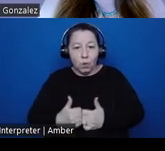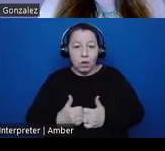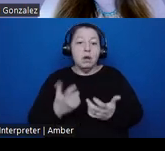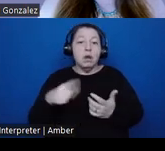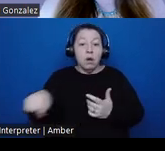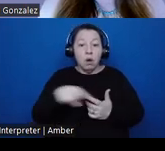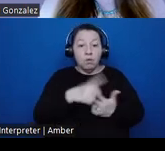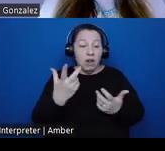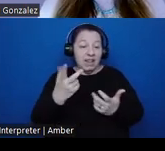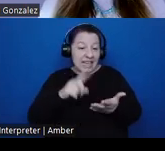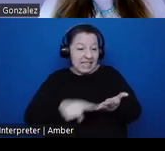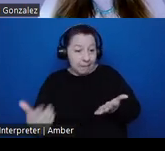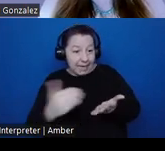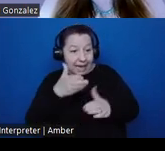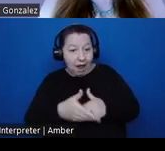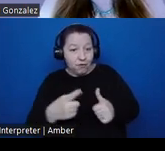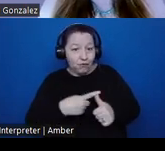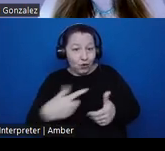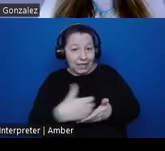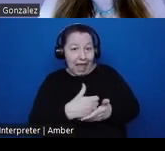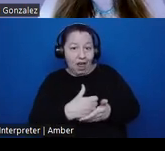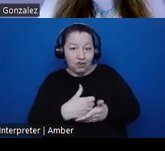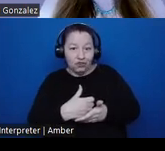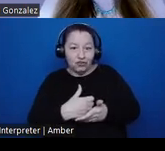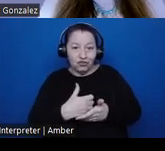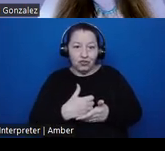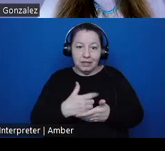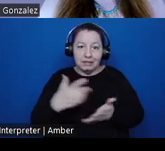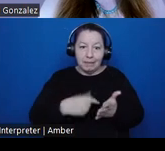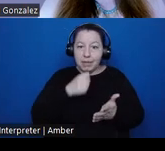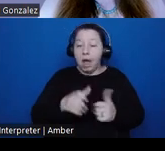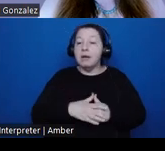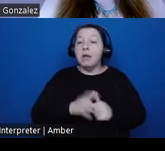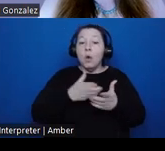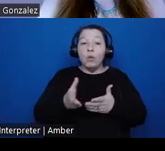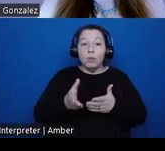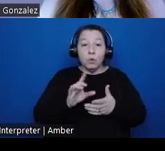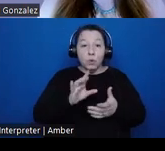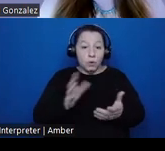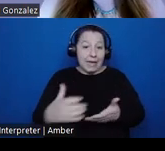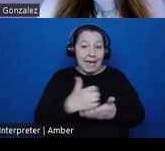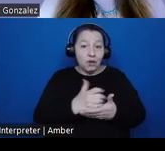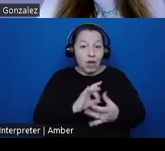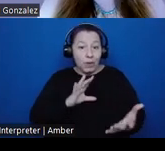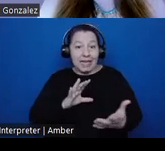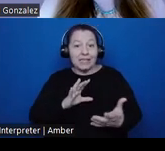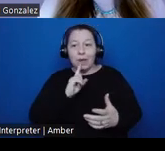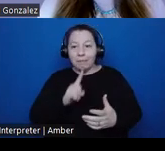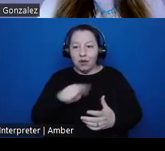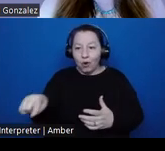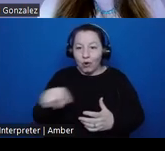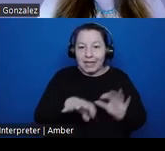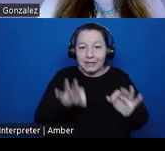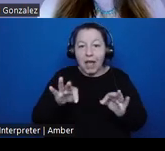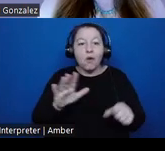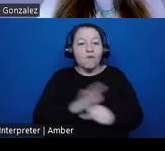collection. Through catch and release, however, we ensure that these finds are fully analyzed and that all related data is